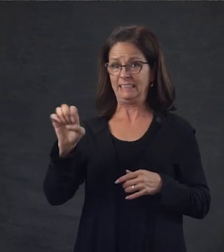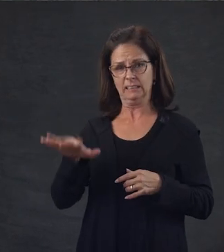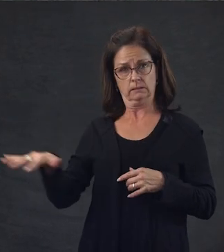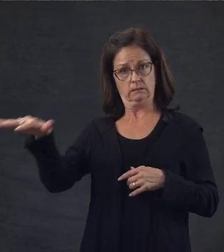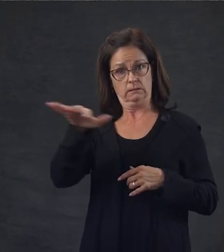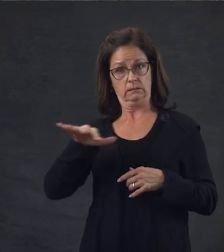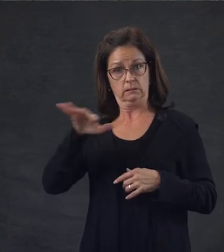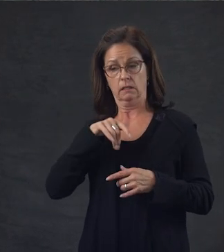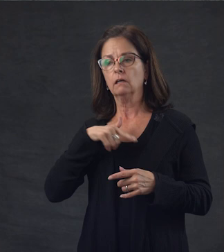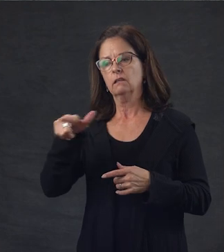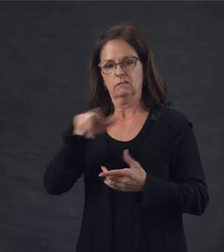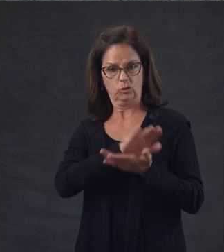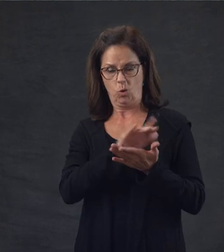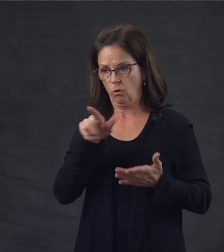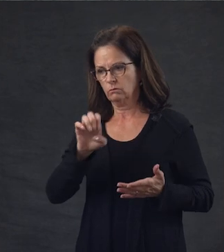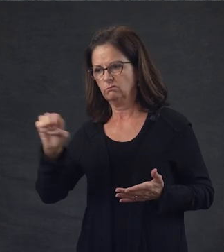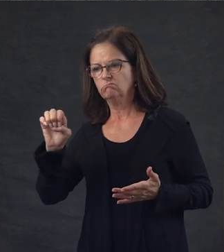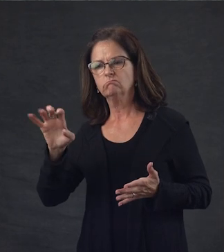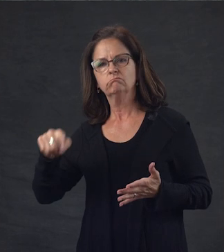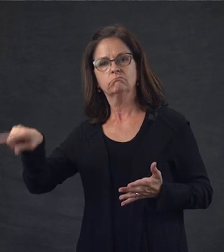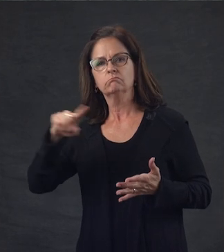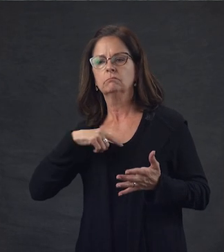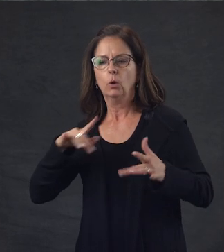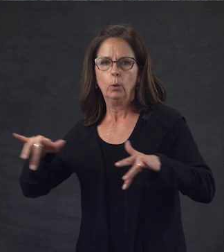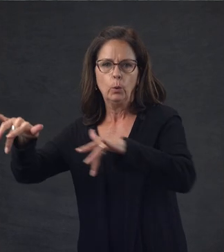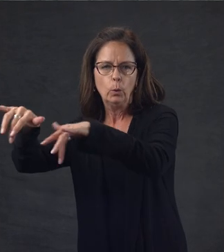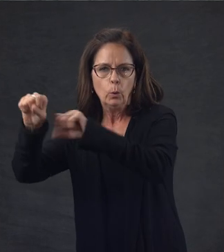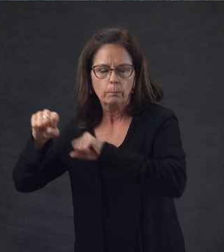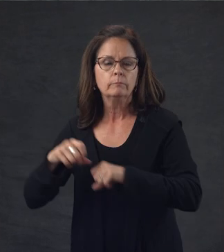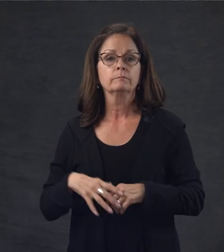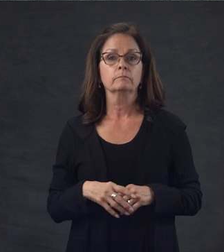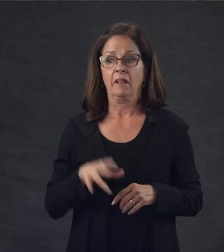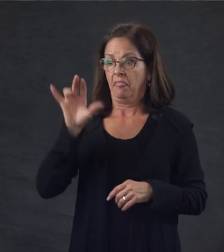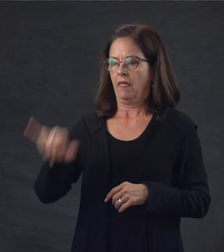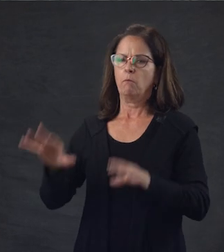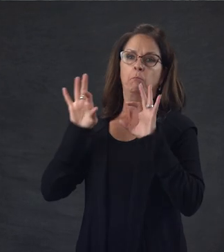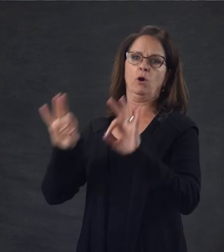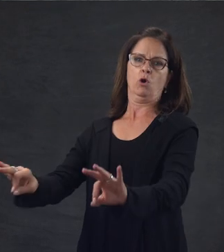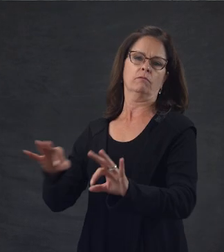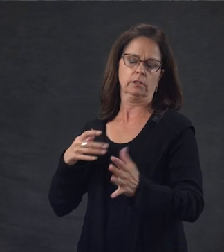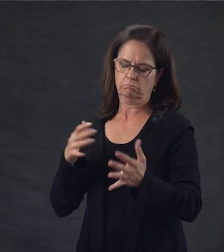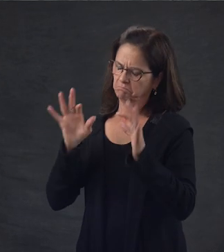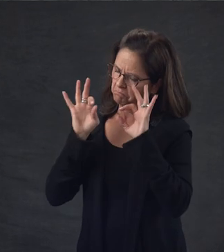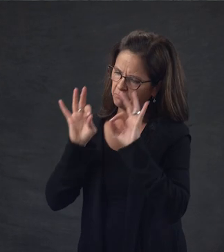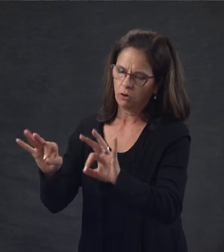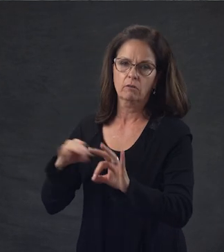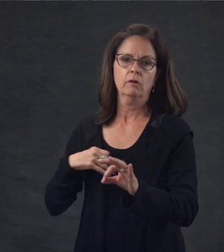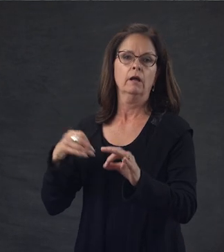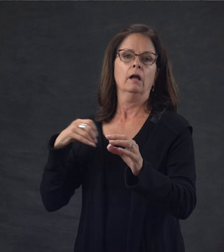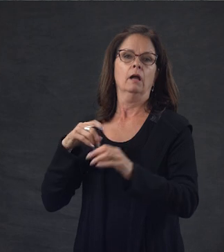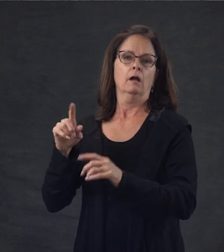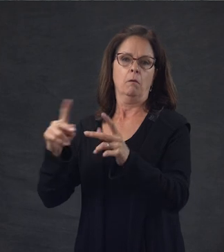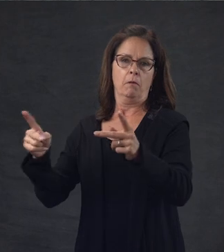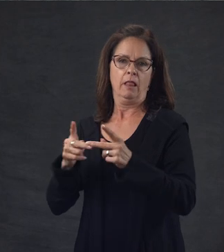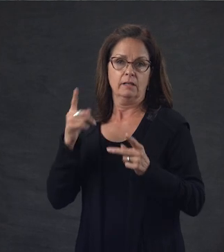the land east of the school was still an open prairie. Photo, a barbed wire fence in prairie. This made it an ideal location for a